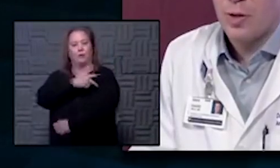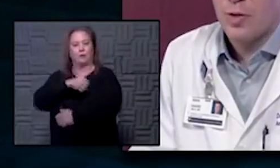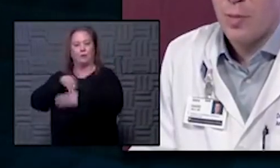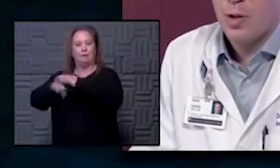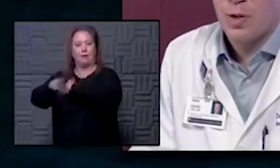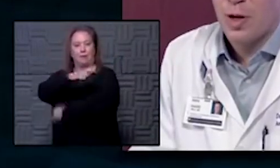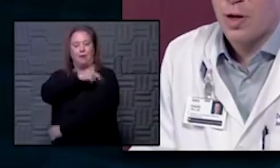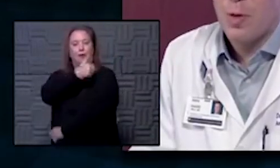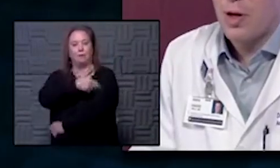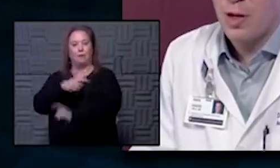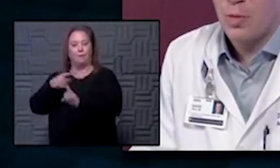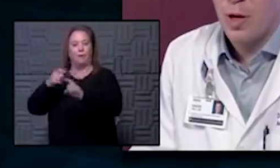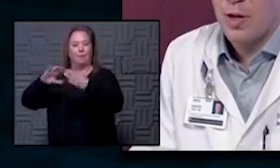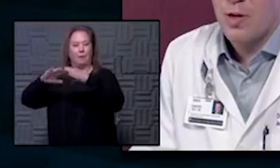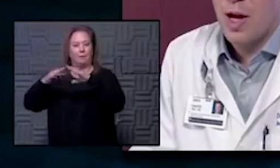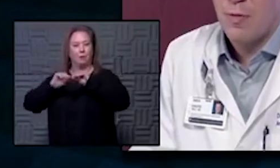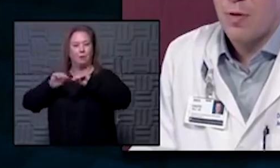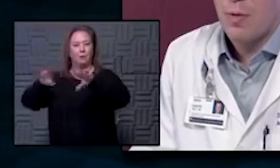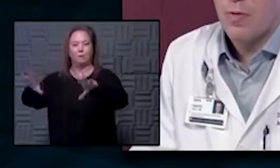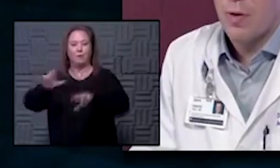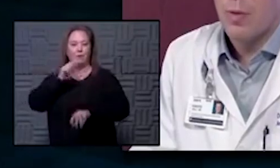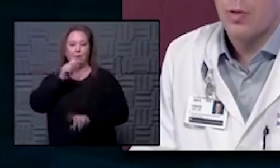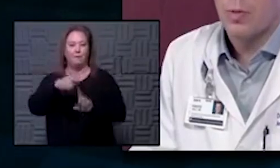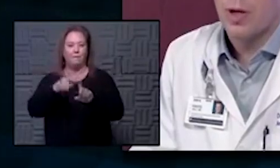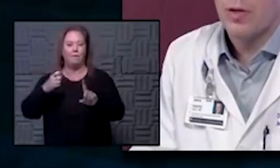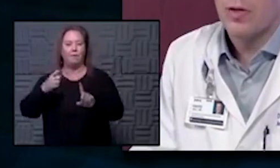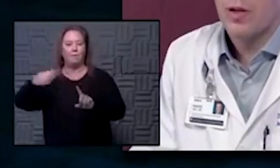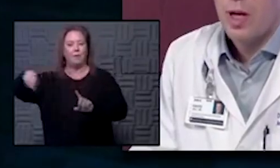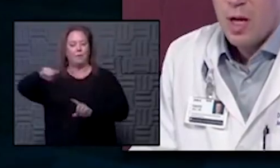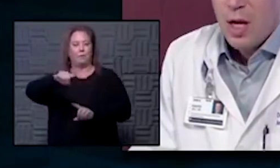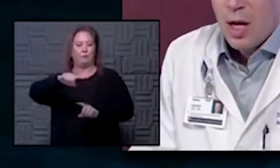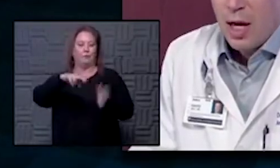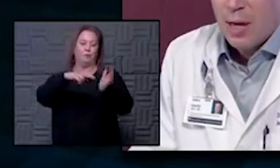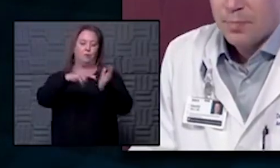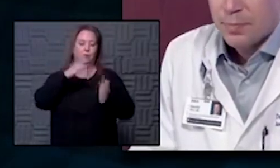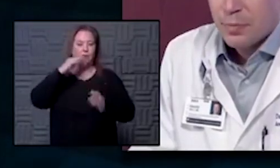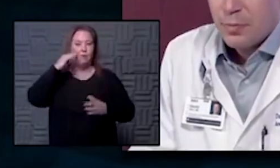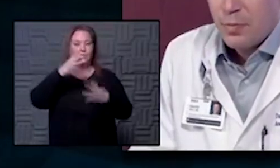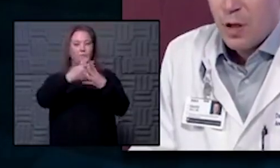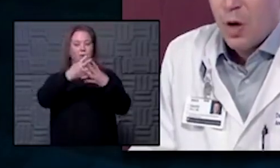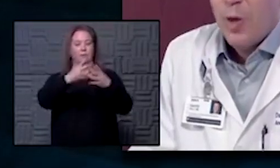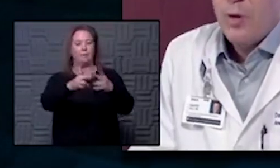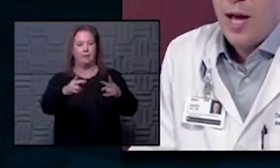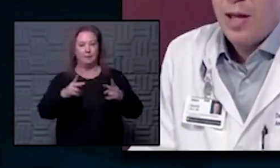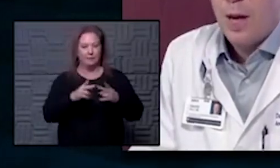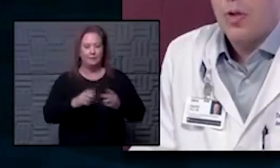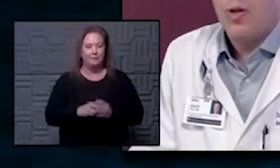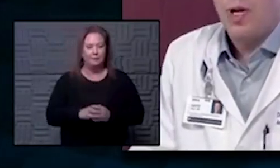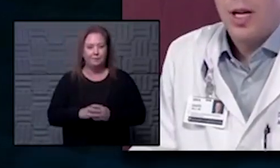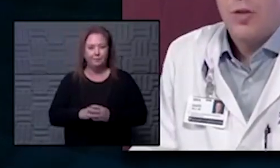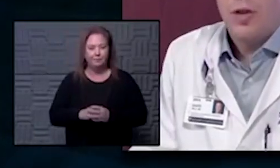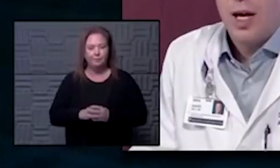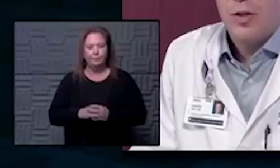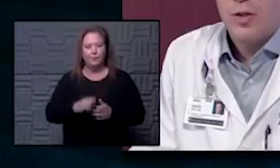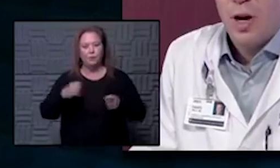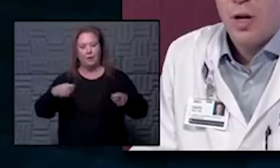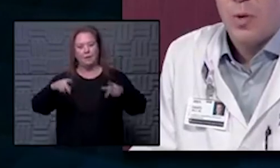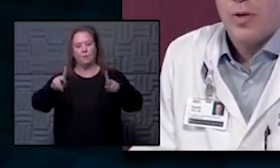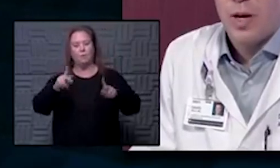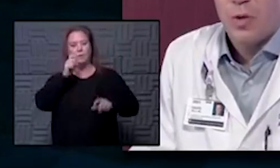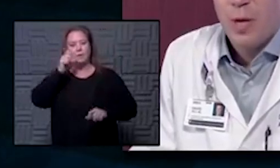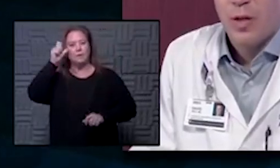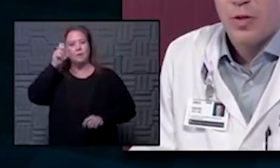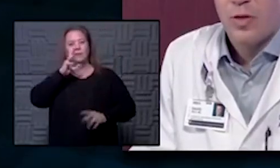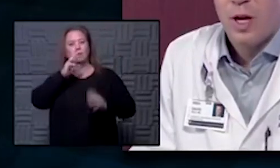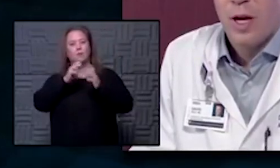hospital for example are our community spread they're not from from those places. You know we had the opportunity yesterday to talk